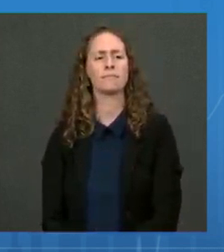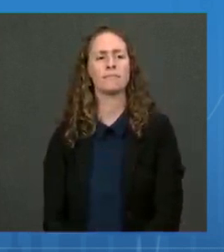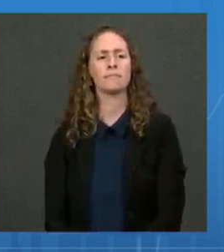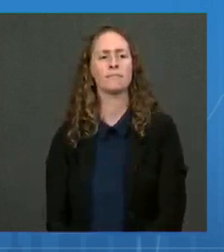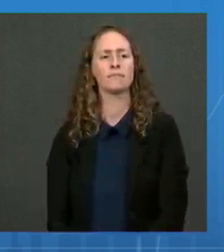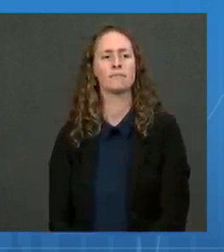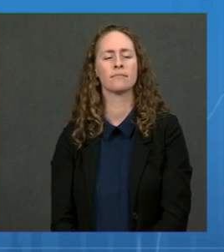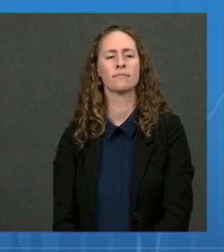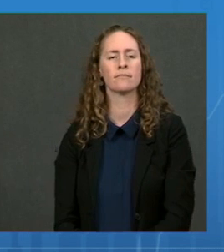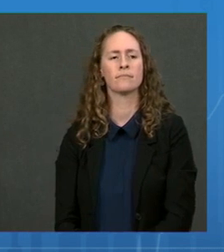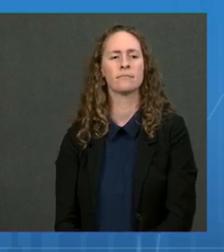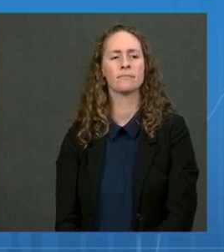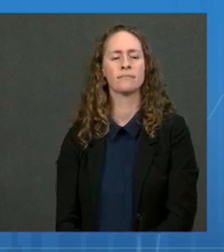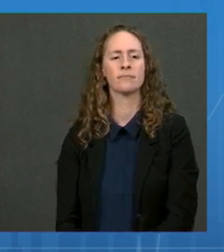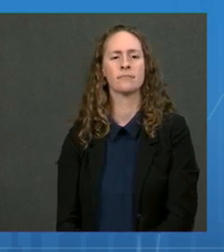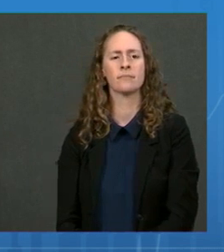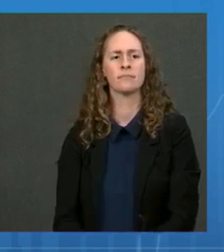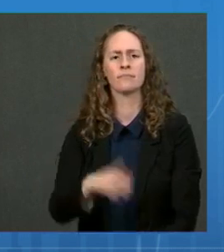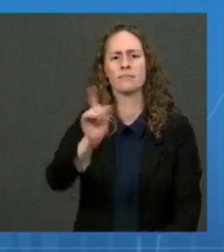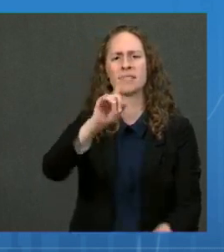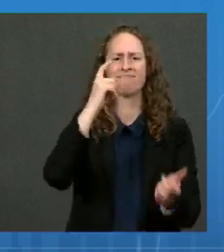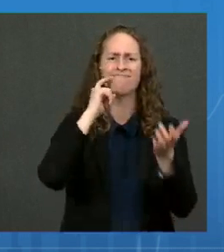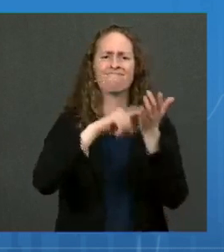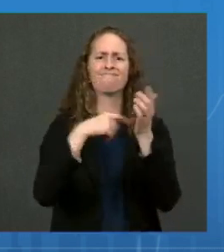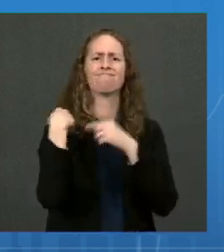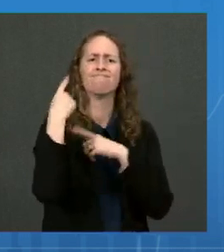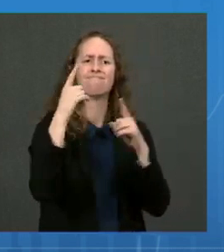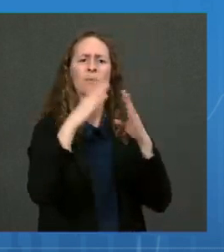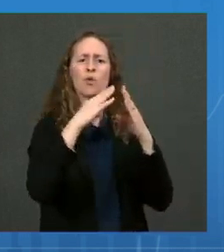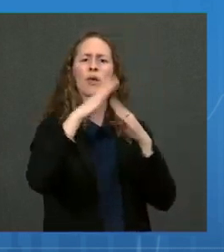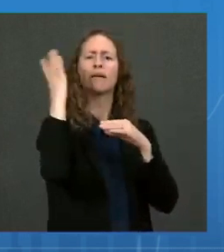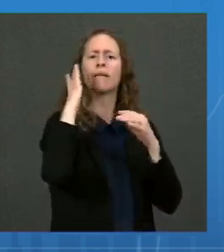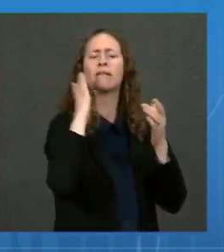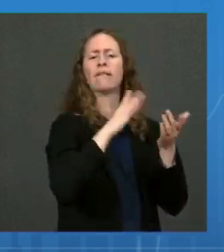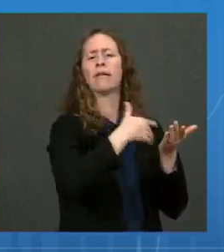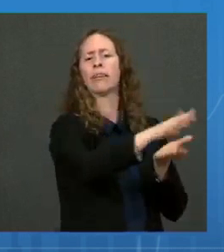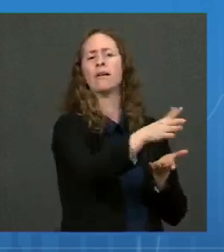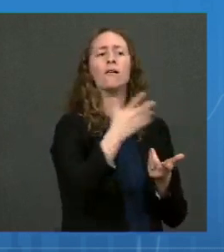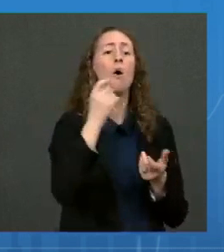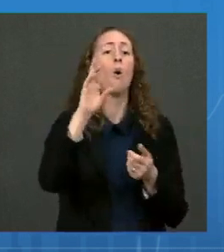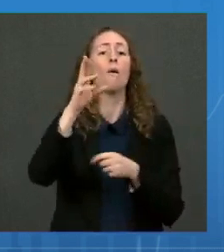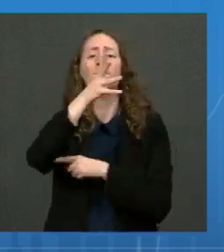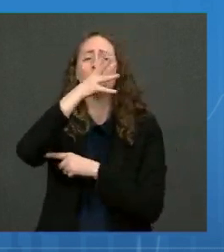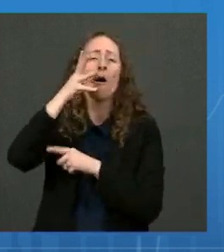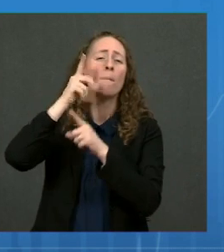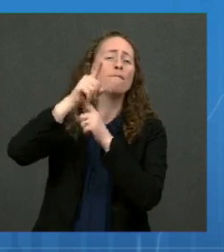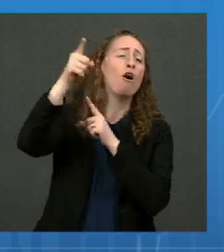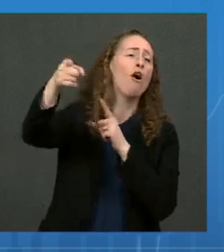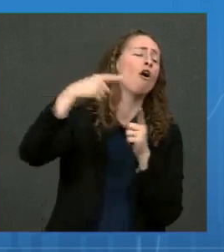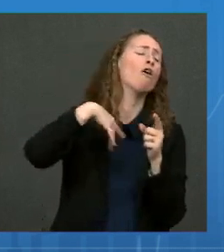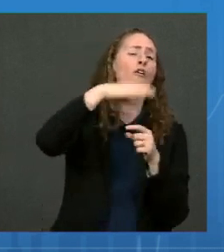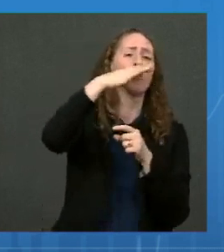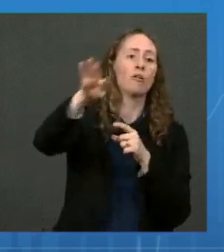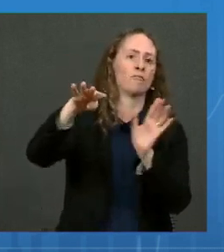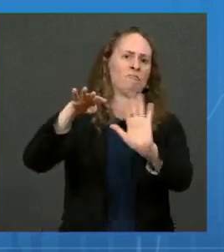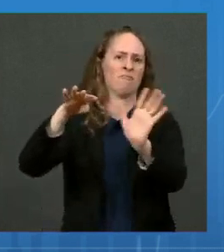vulnerability and also in rural areas. If it's authorized by the